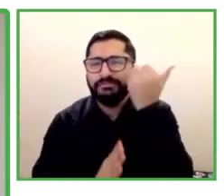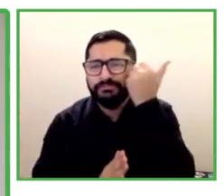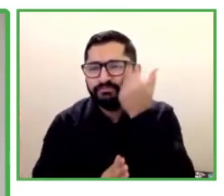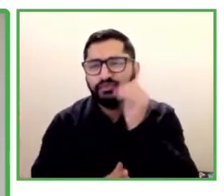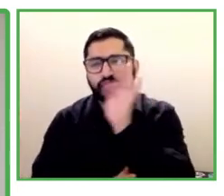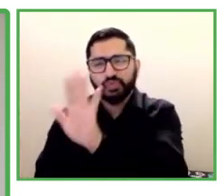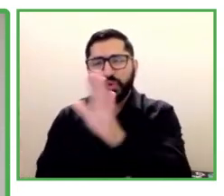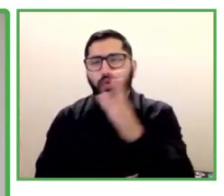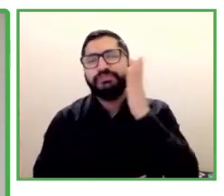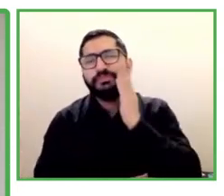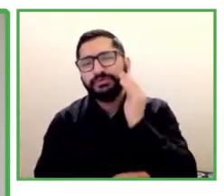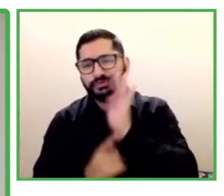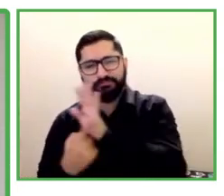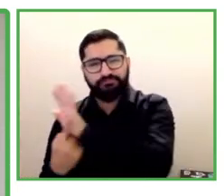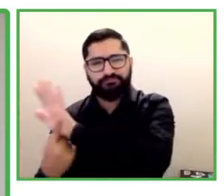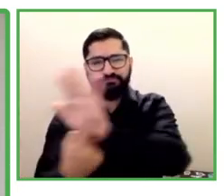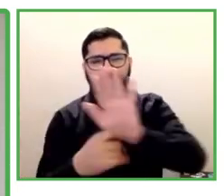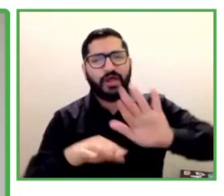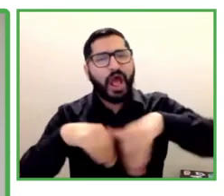COVID era.